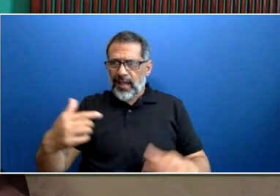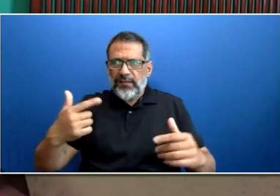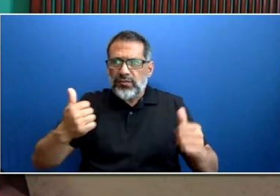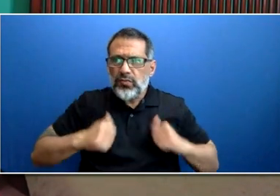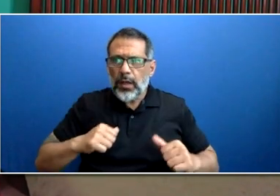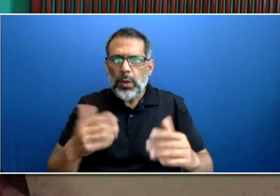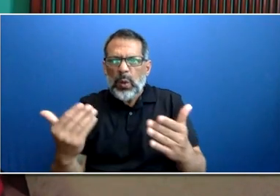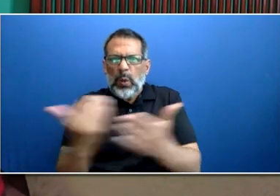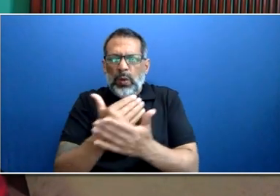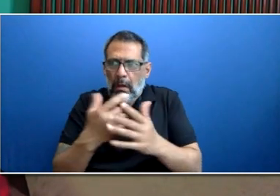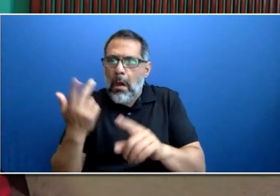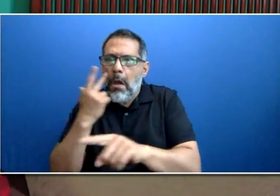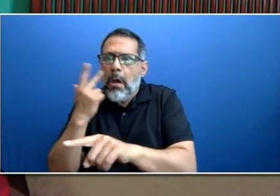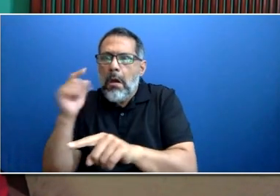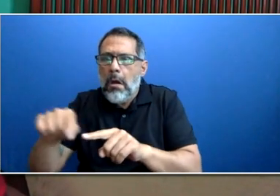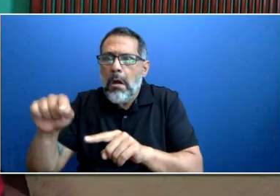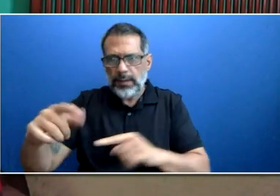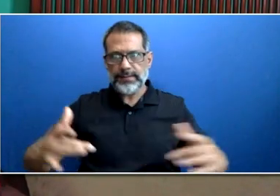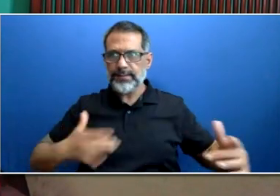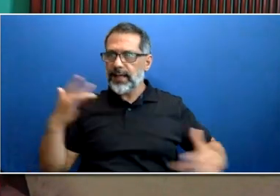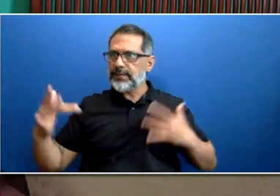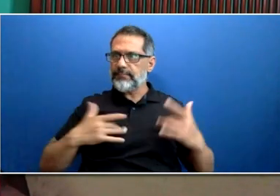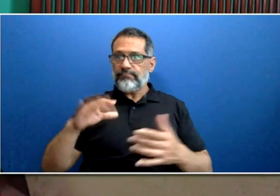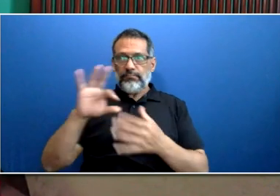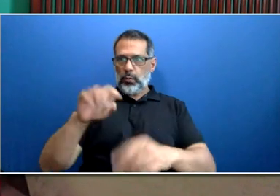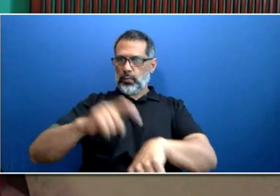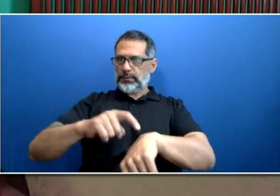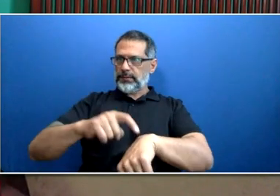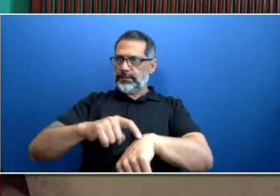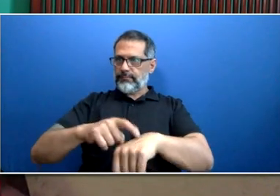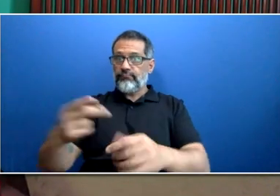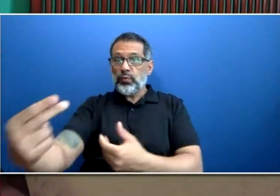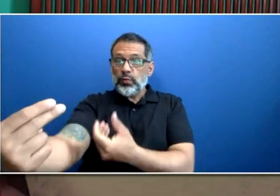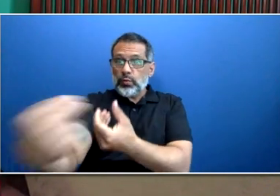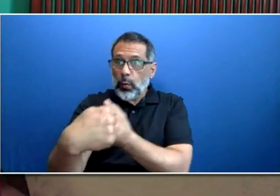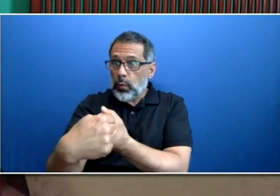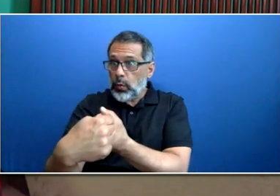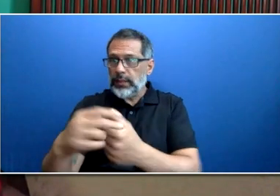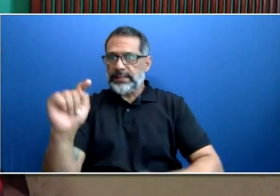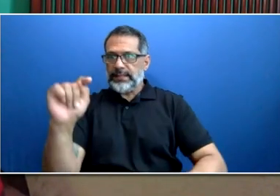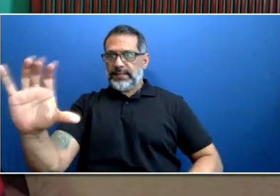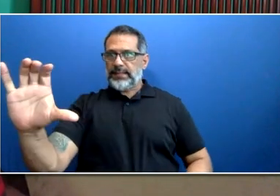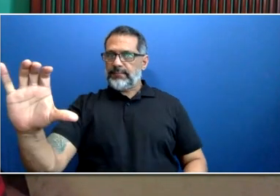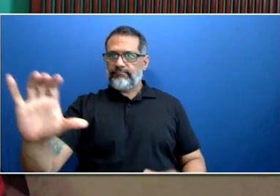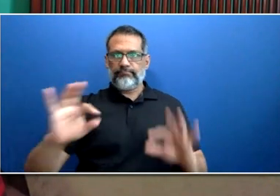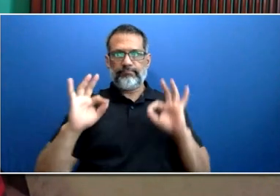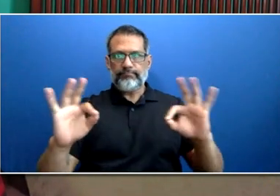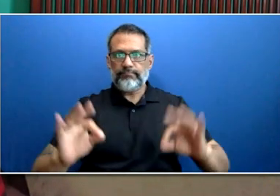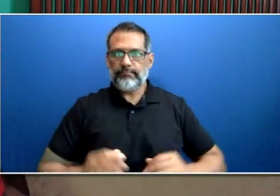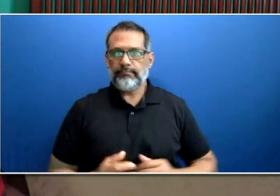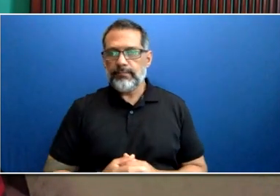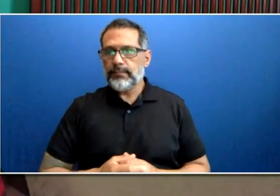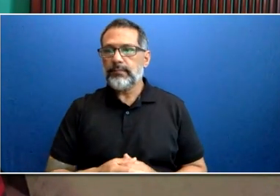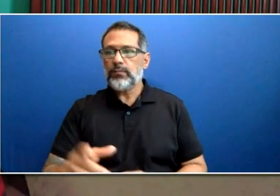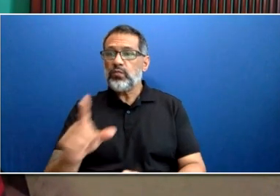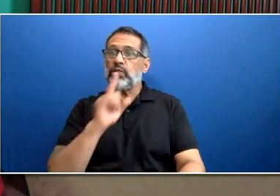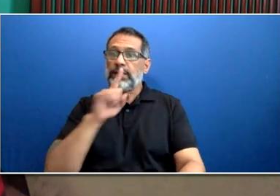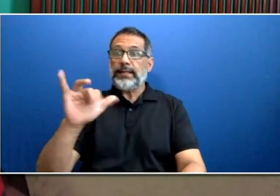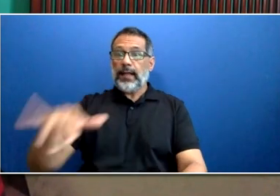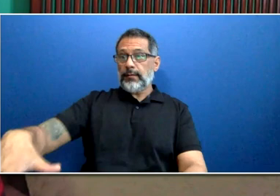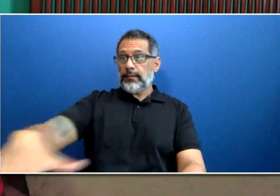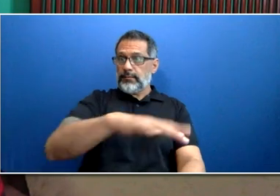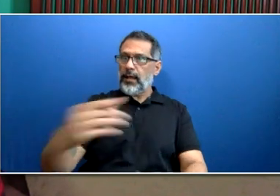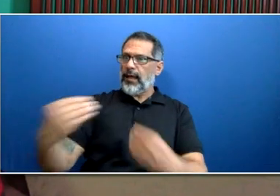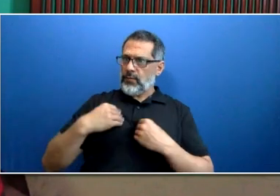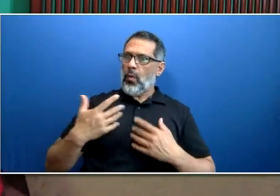TTC team. I definitely recommend applying to work at the TTC as you'll gain real-life experience with a company that cares about their employees and keeps